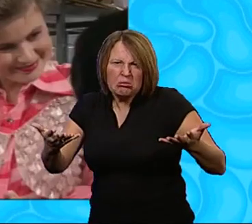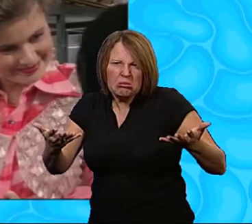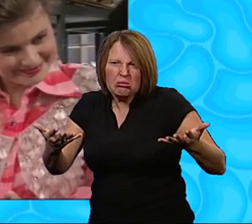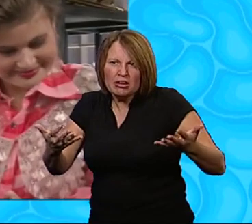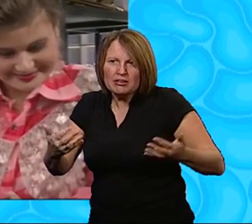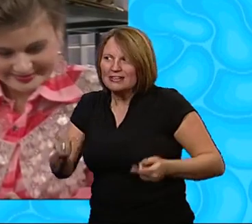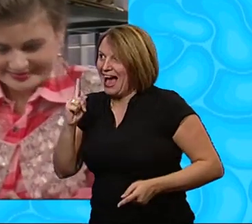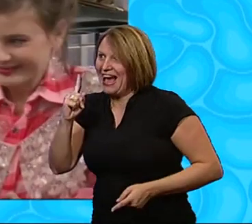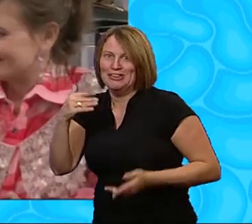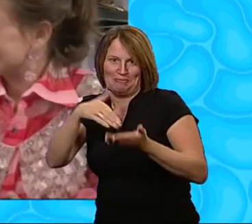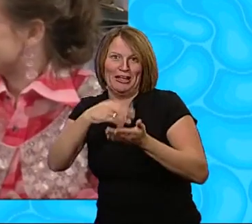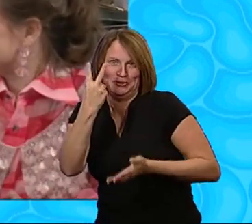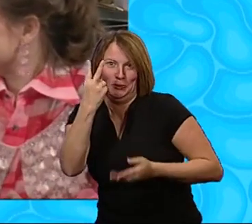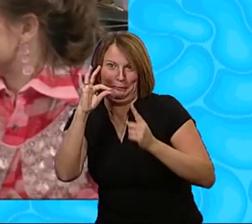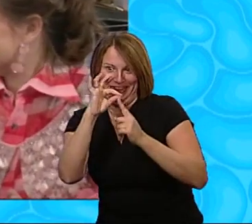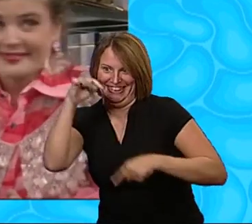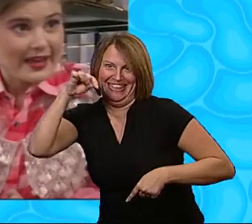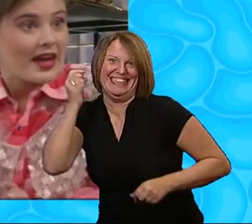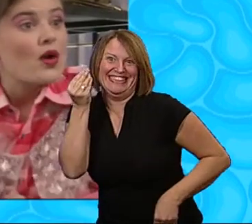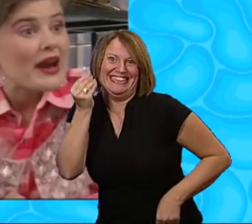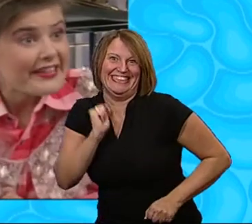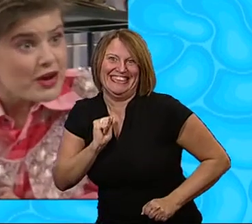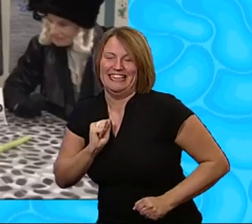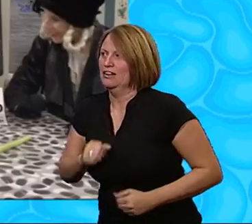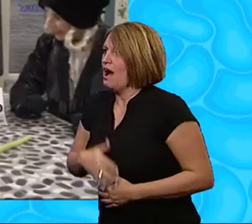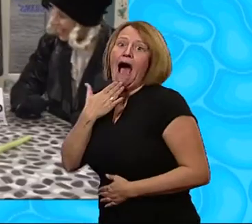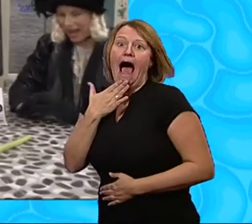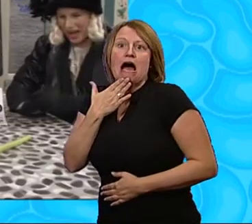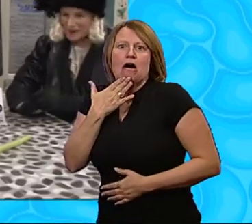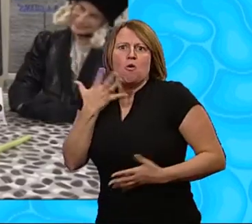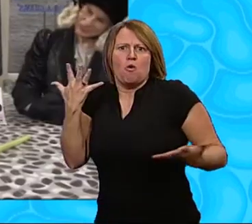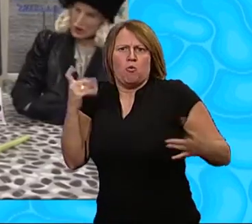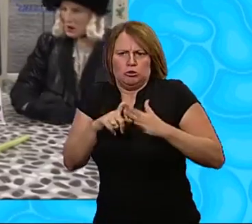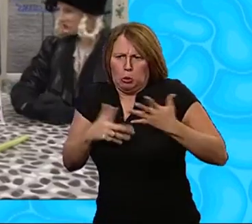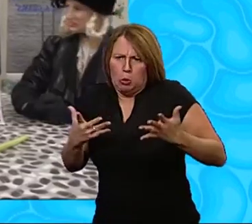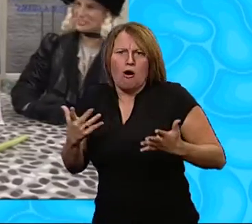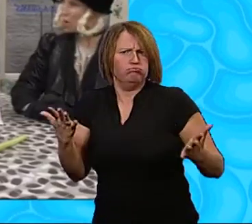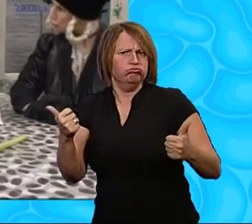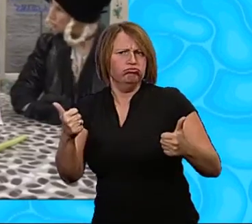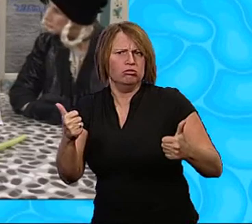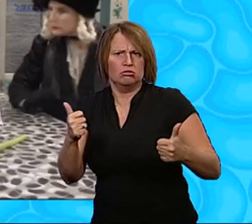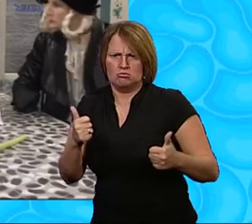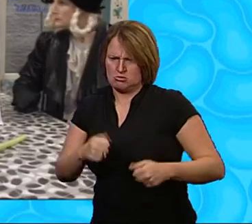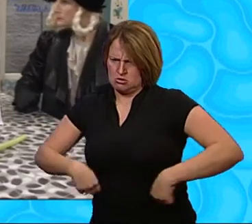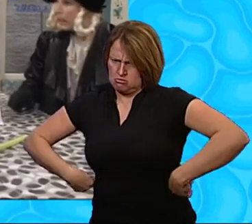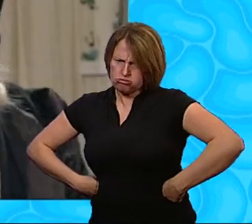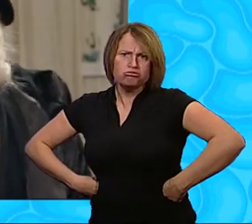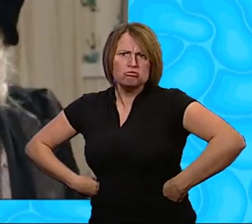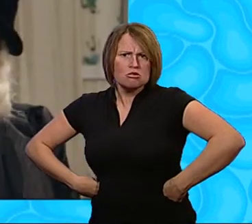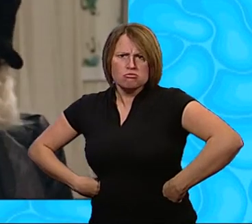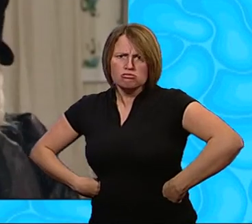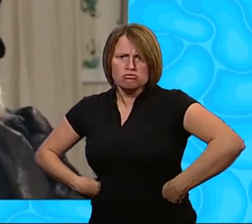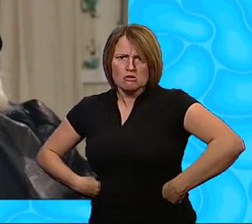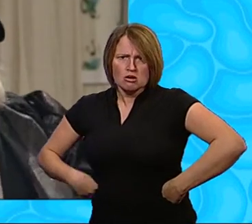And two pee Ah, will it do? Oh, of course not I